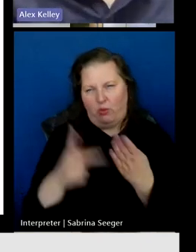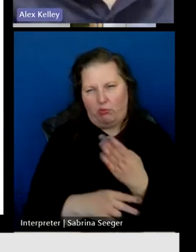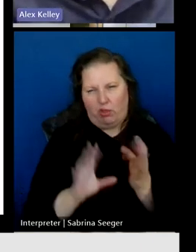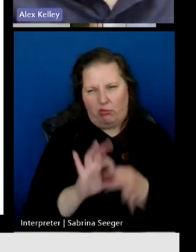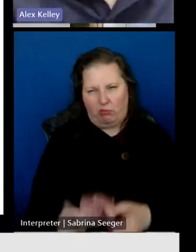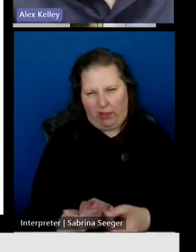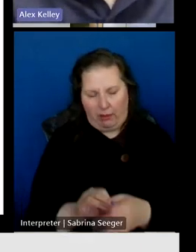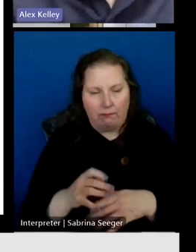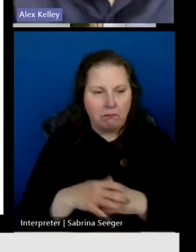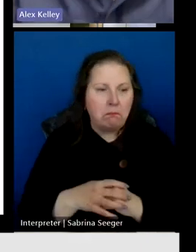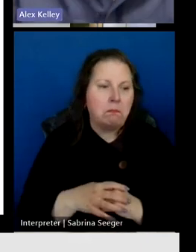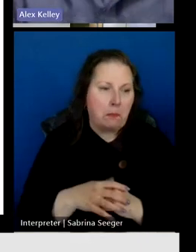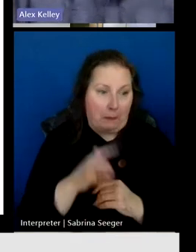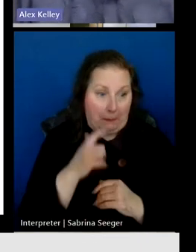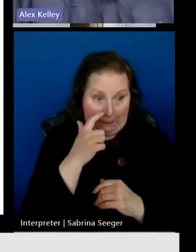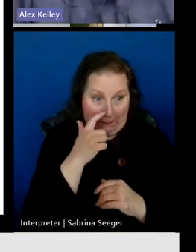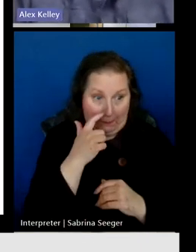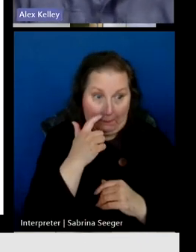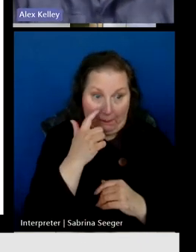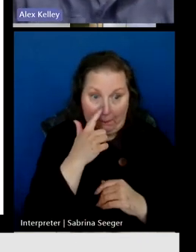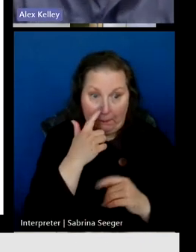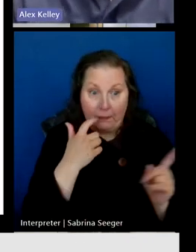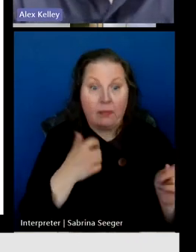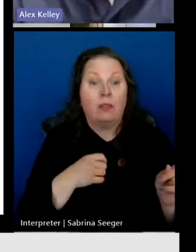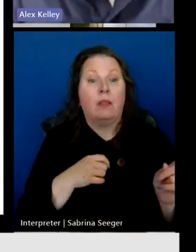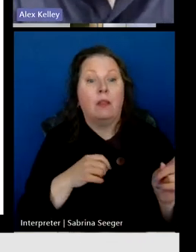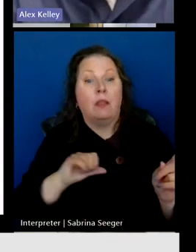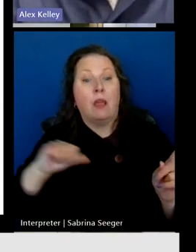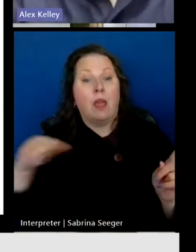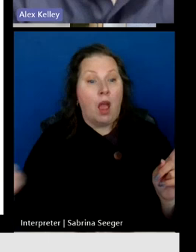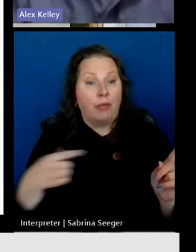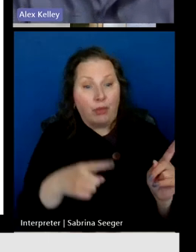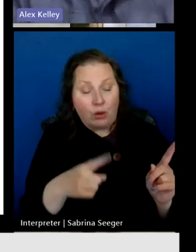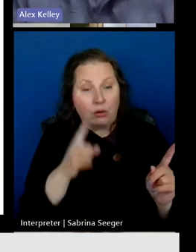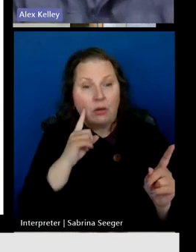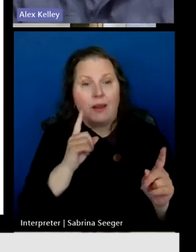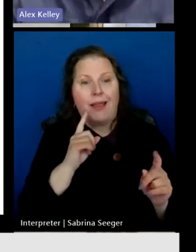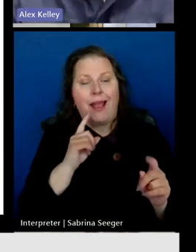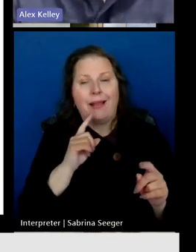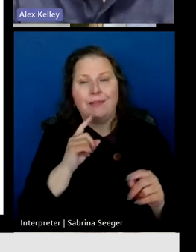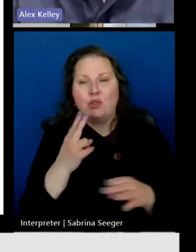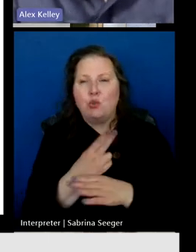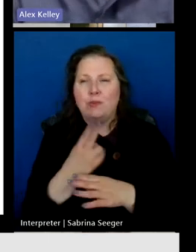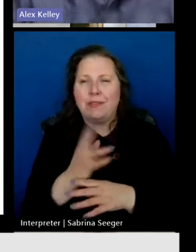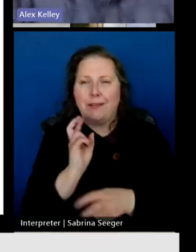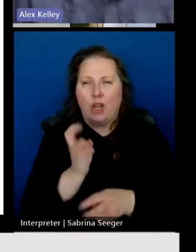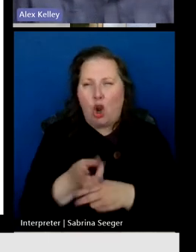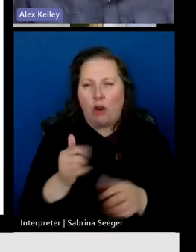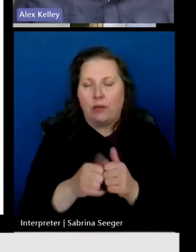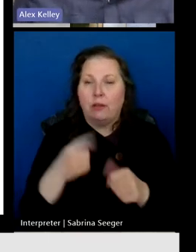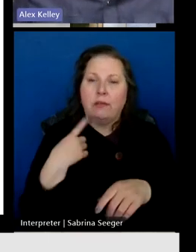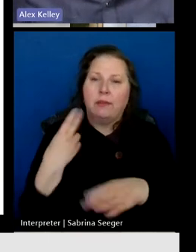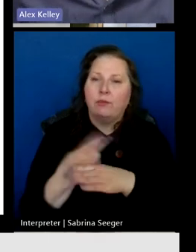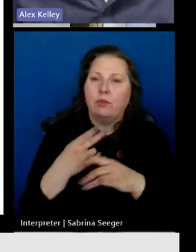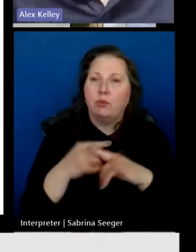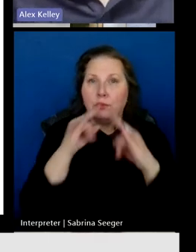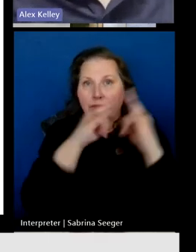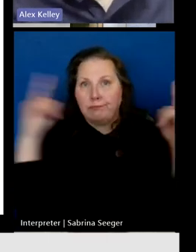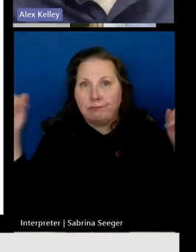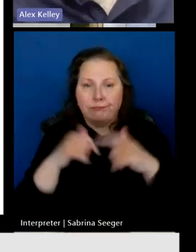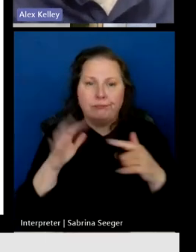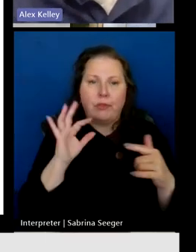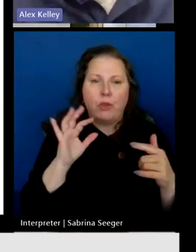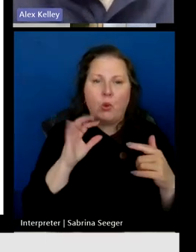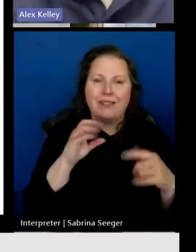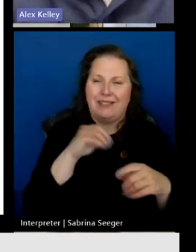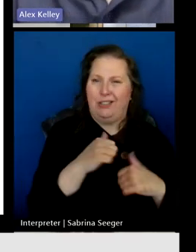So, another finding is that as part of utility hardening exercises, a number of fiber infrastructure owners